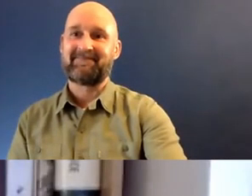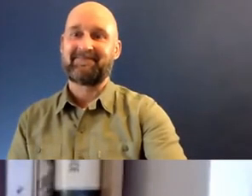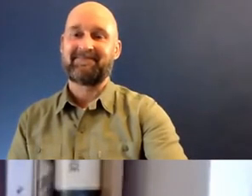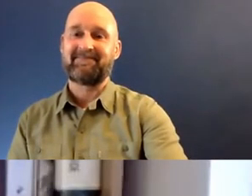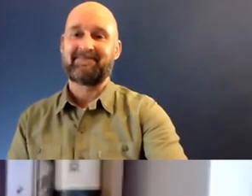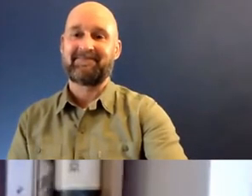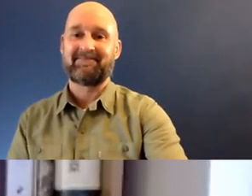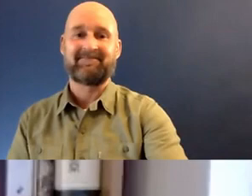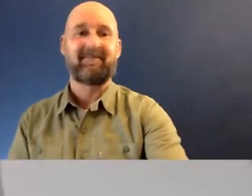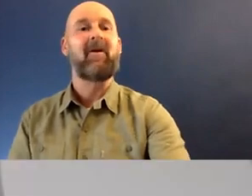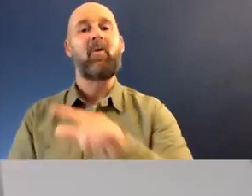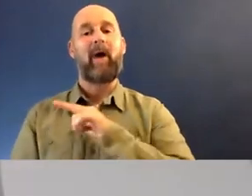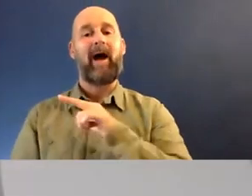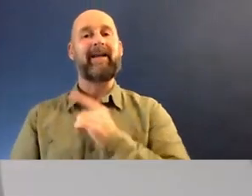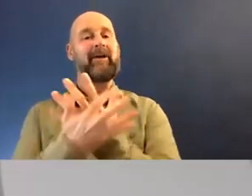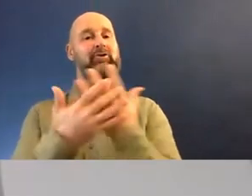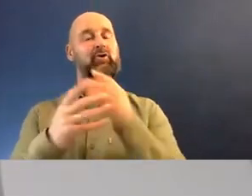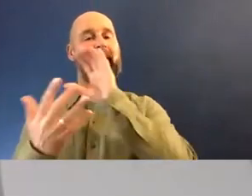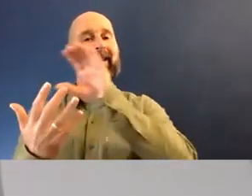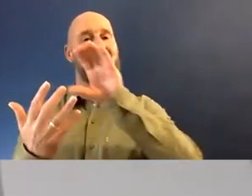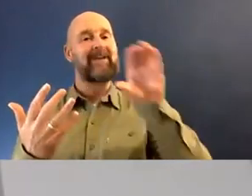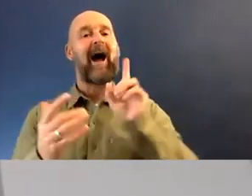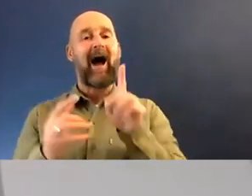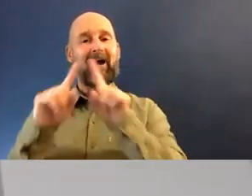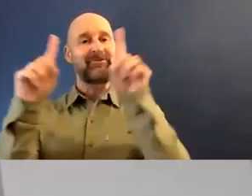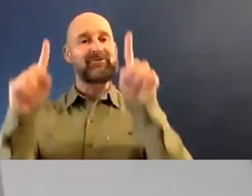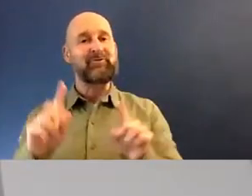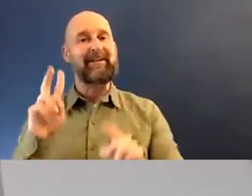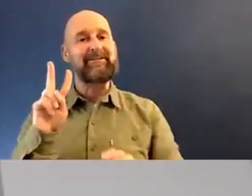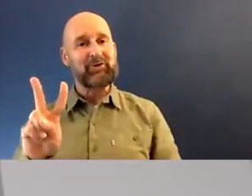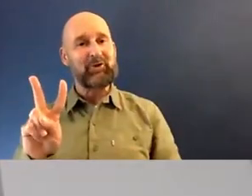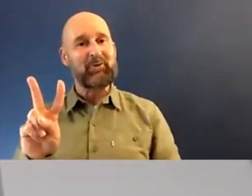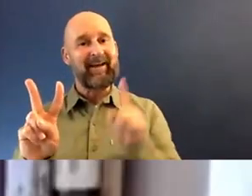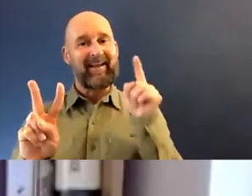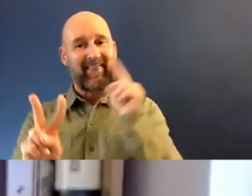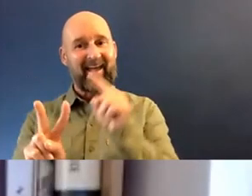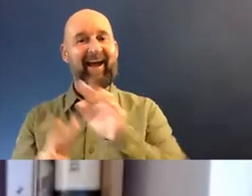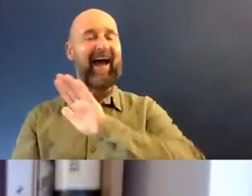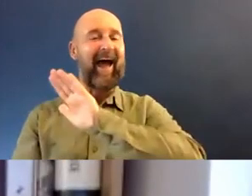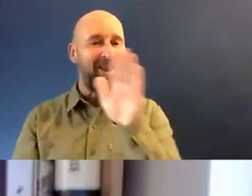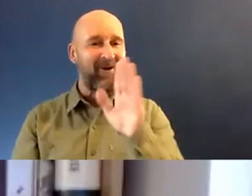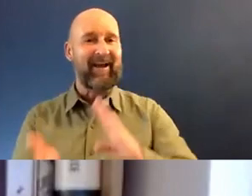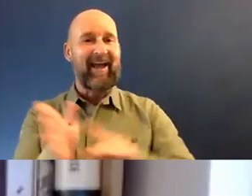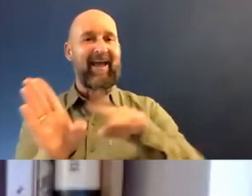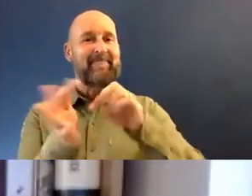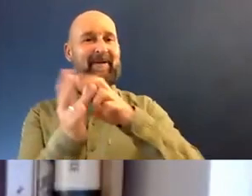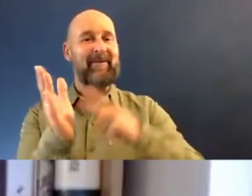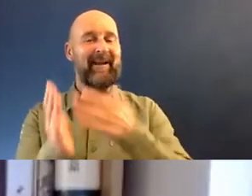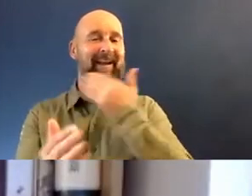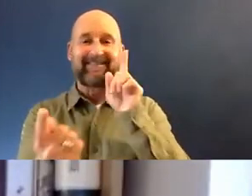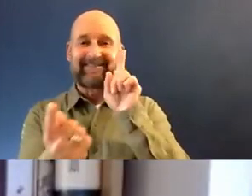images on my screen. No worries. Screen two. There you are. Yes. Hello. Hello. Thank you. Very nice to see you.